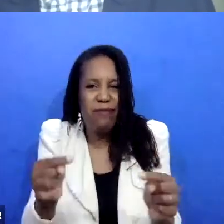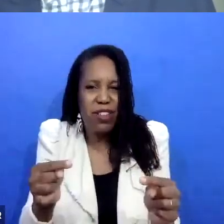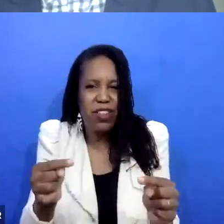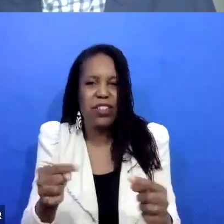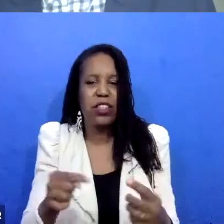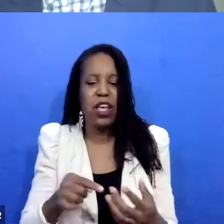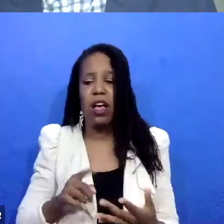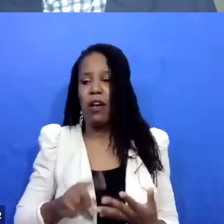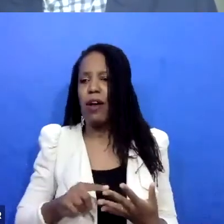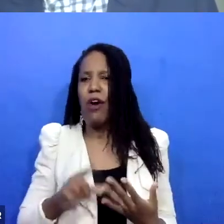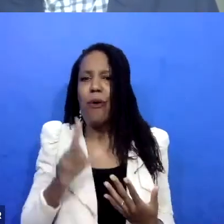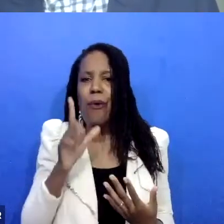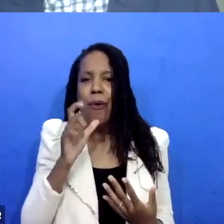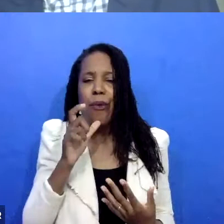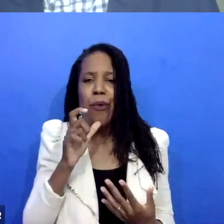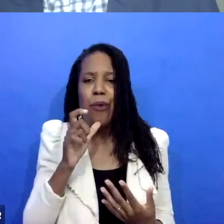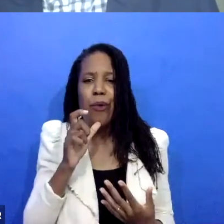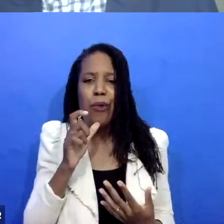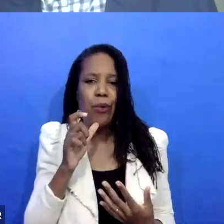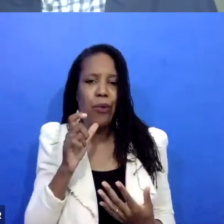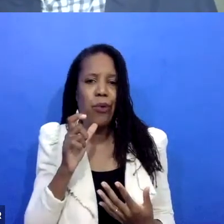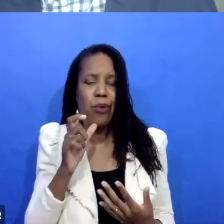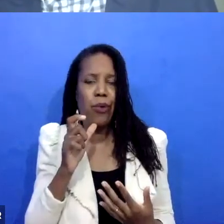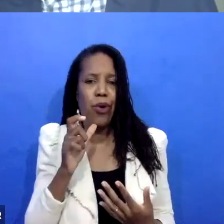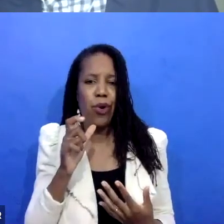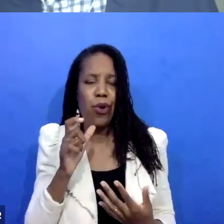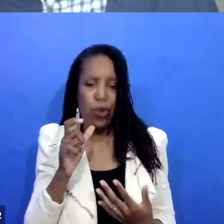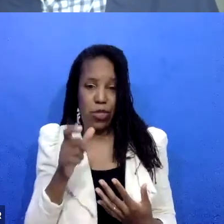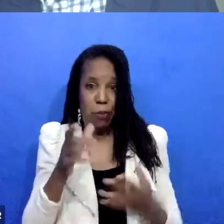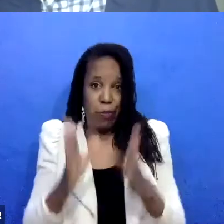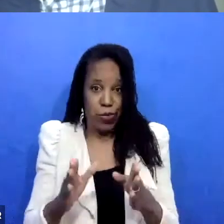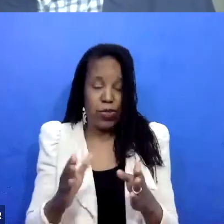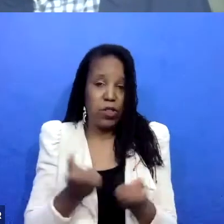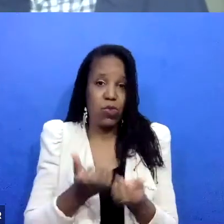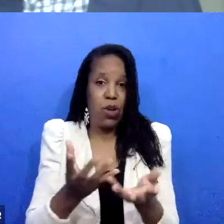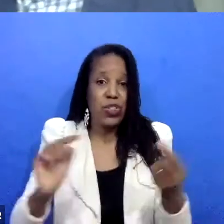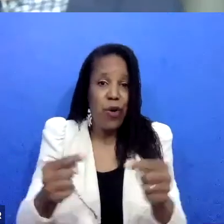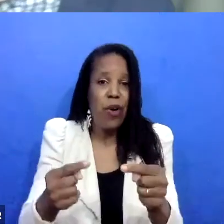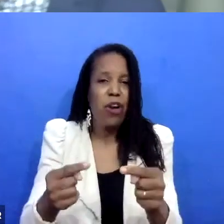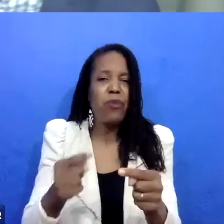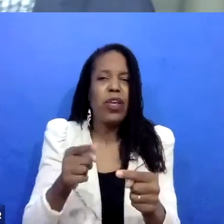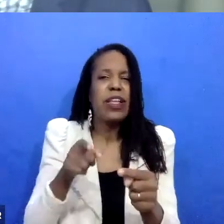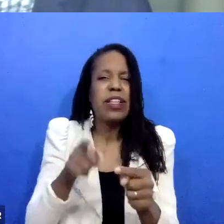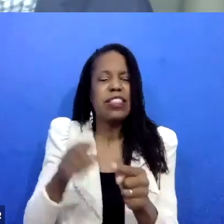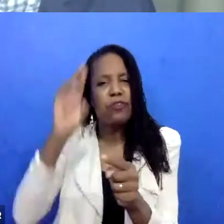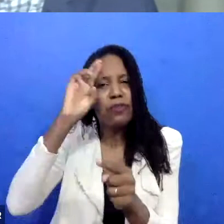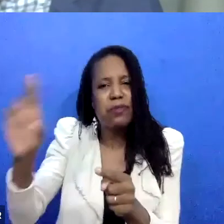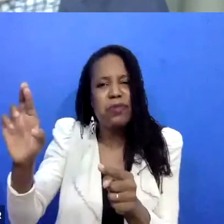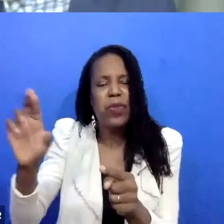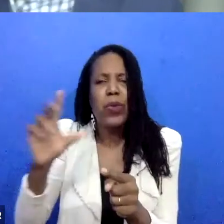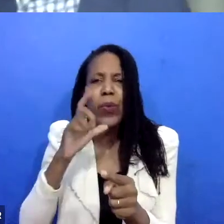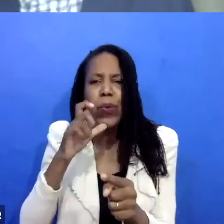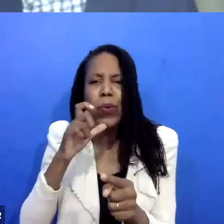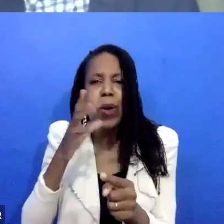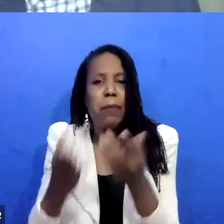ear of the person who's causing harm and is respected by that person such that they can come and help them show up as their best self?